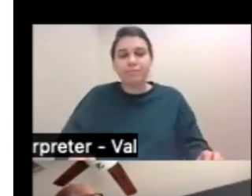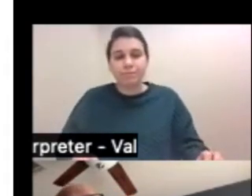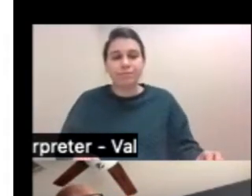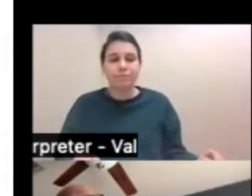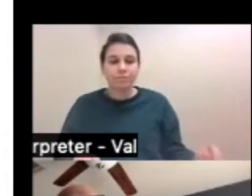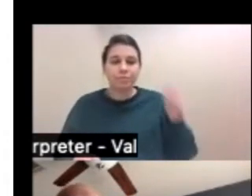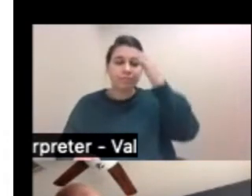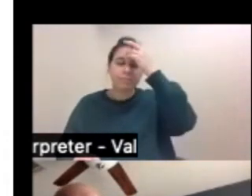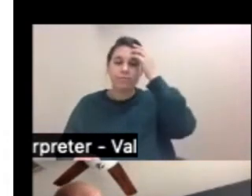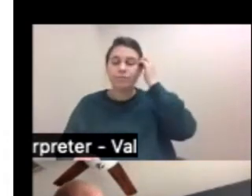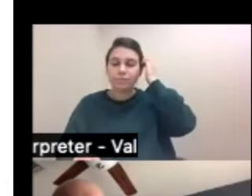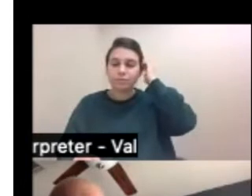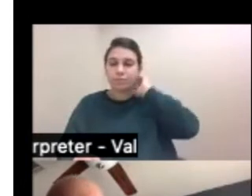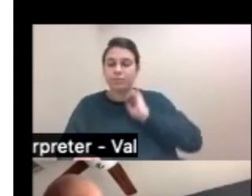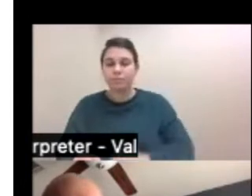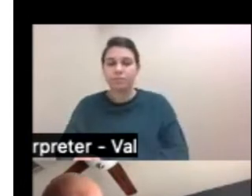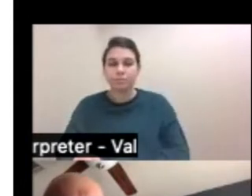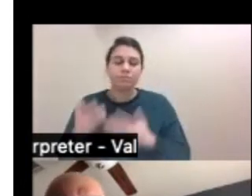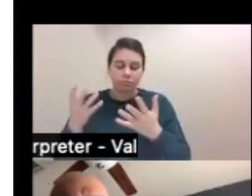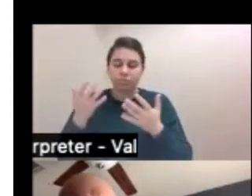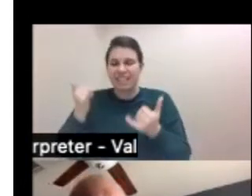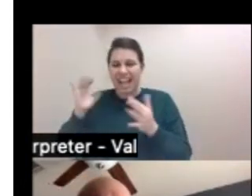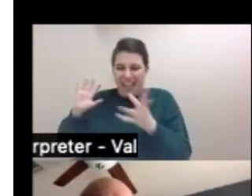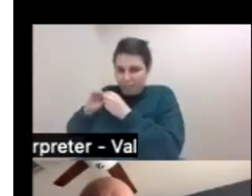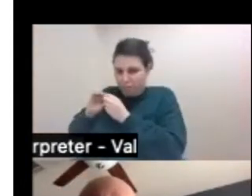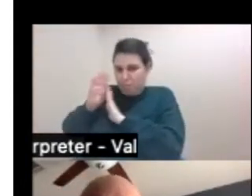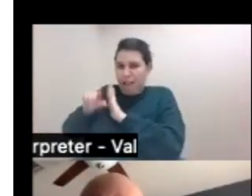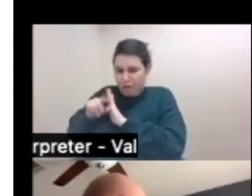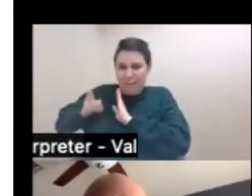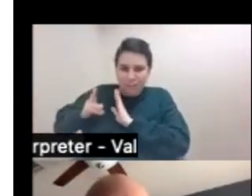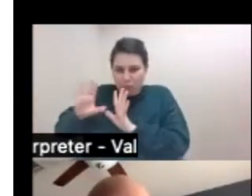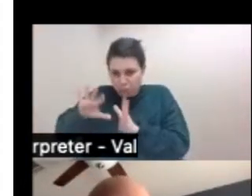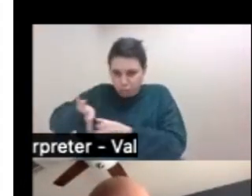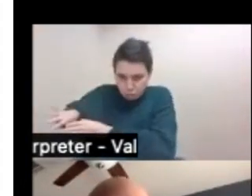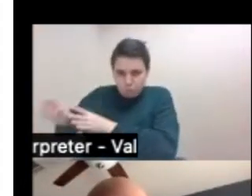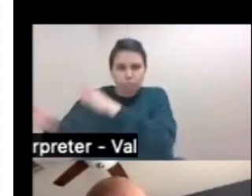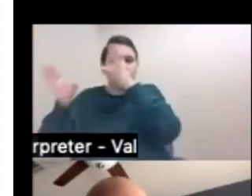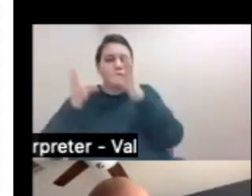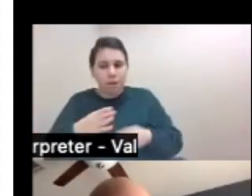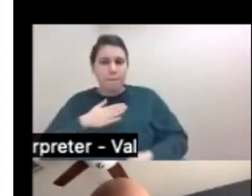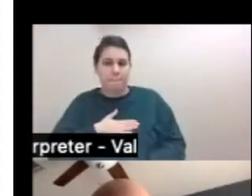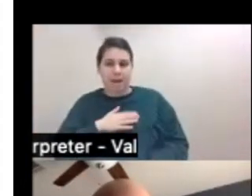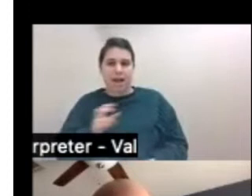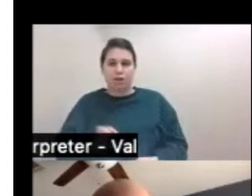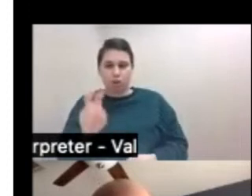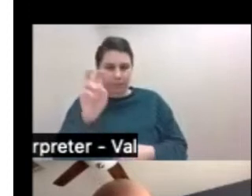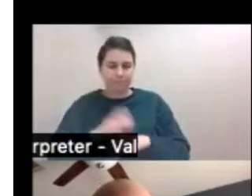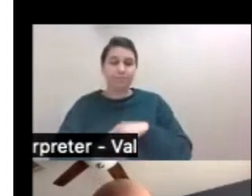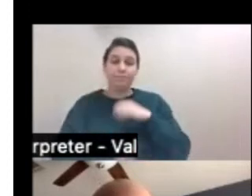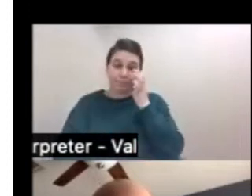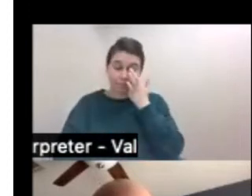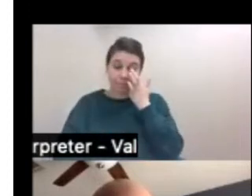with that background, let me turn down now to my journey in parenting. I